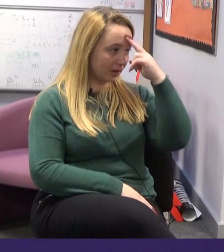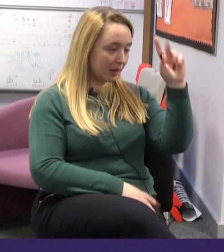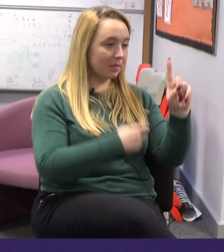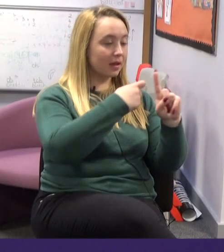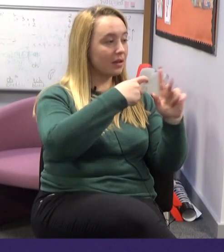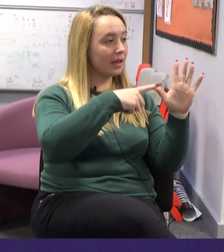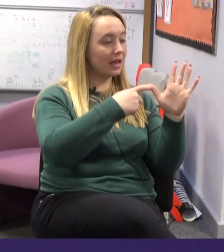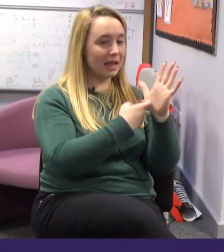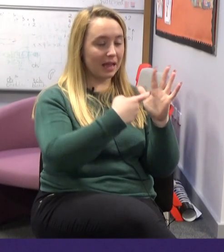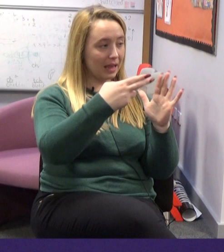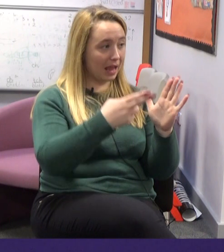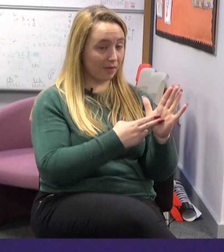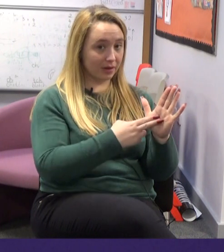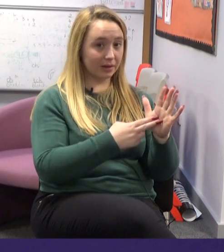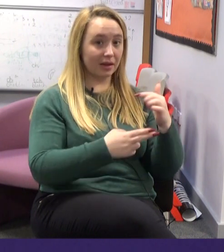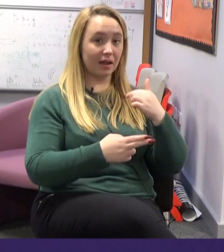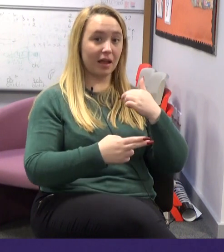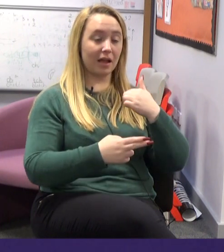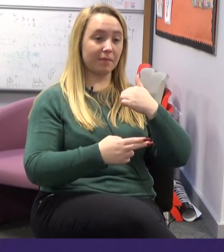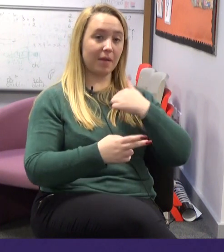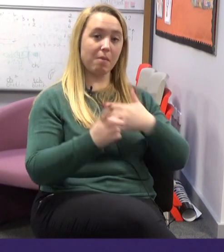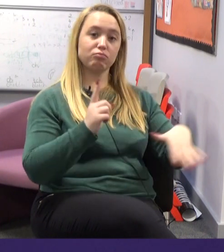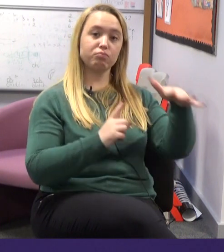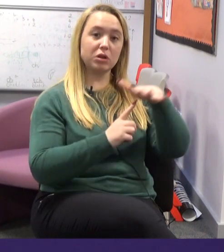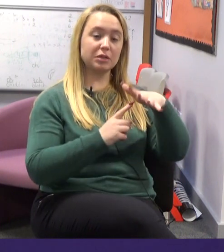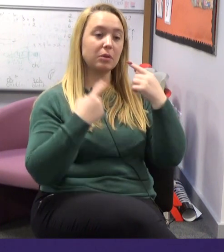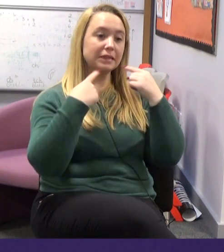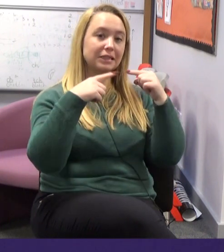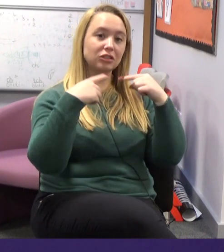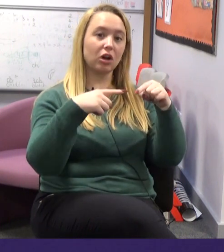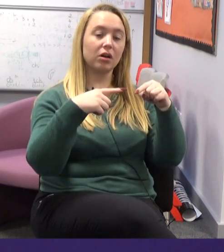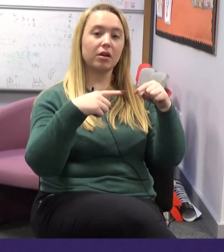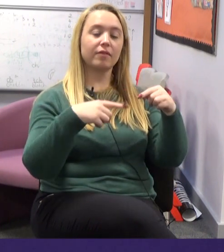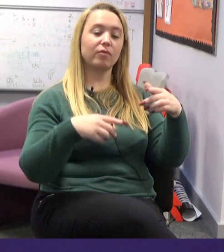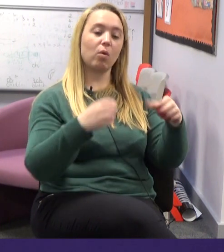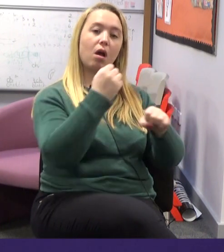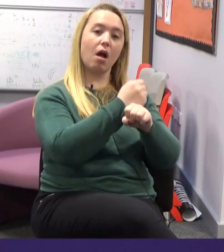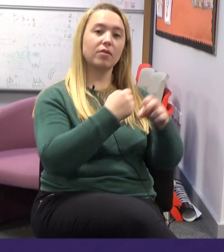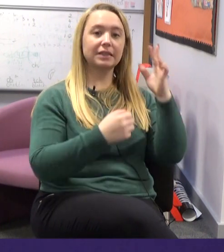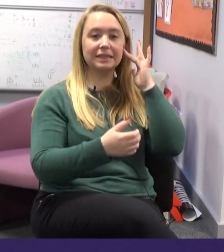So my name is Karen and I am Principal Teacher for Garville Deaf Centre.